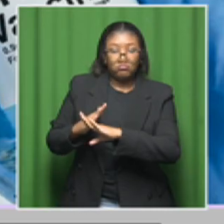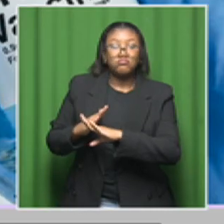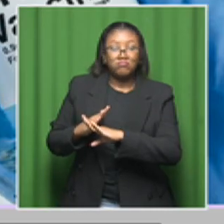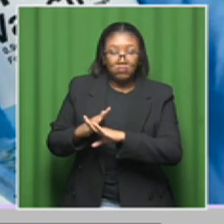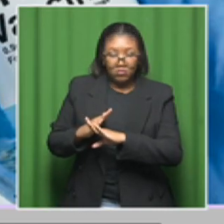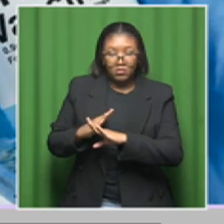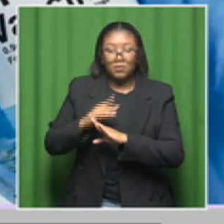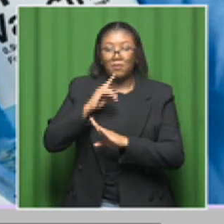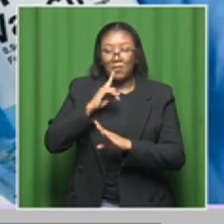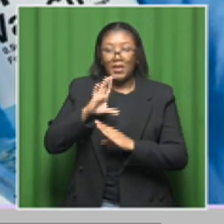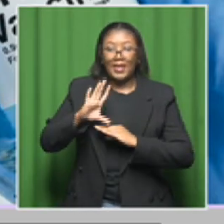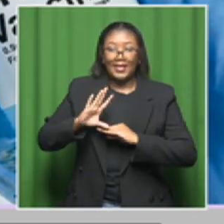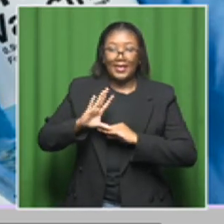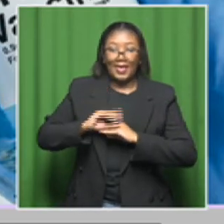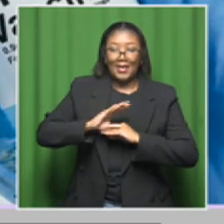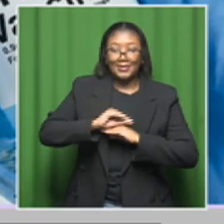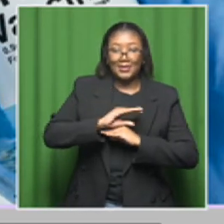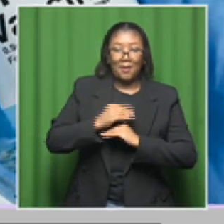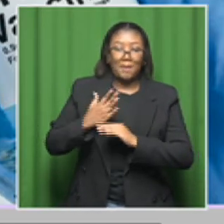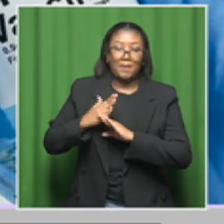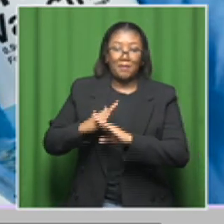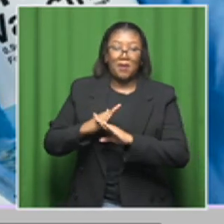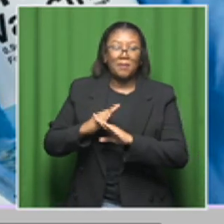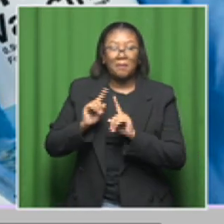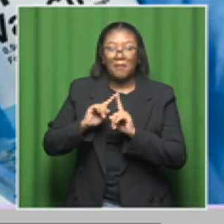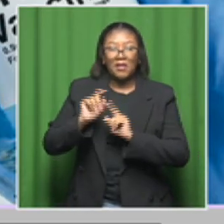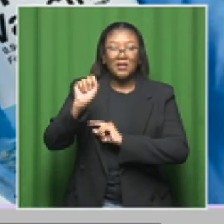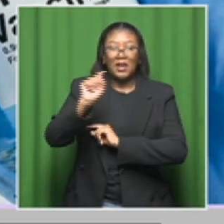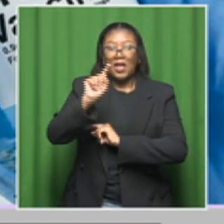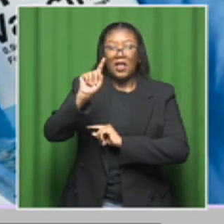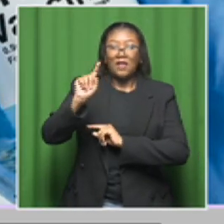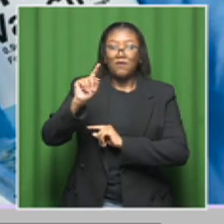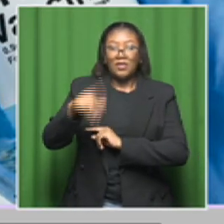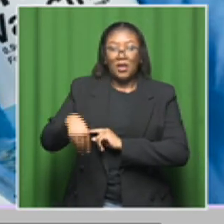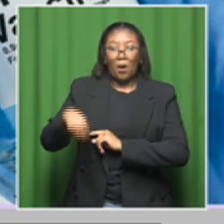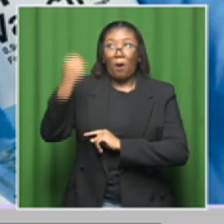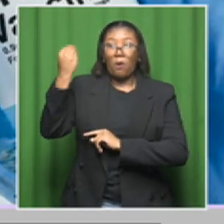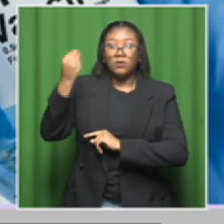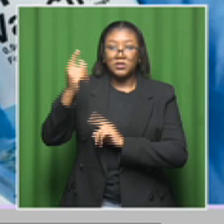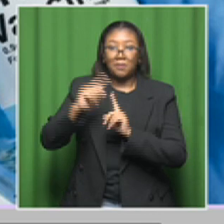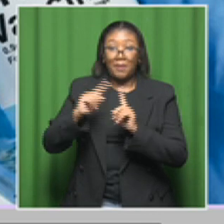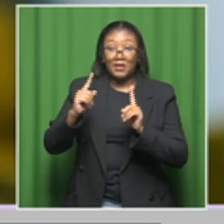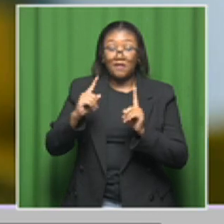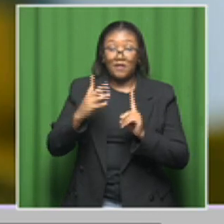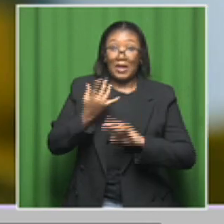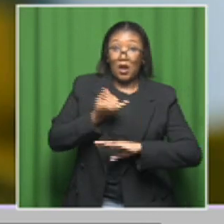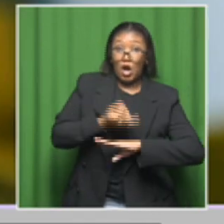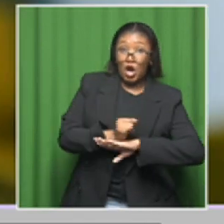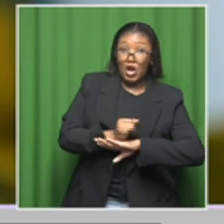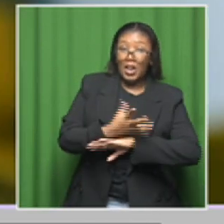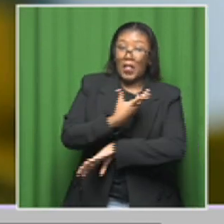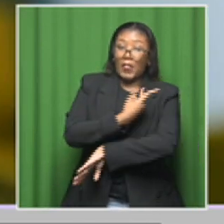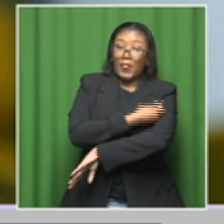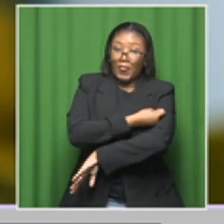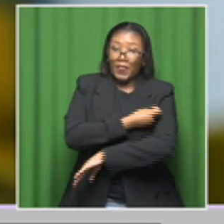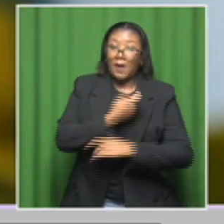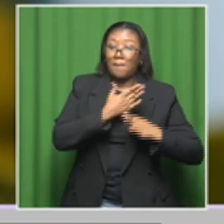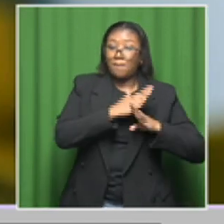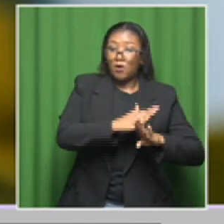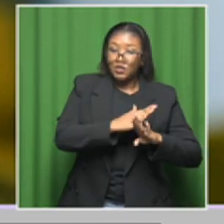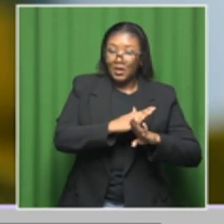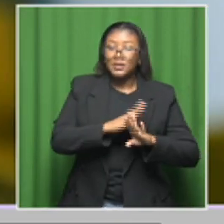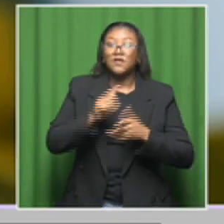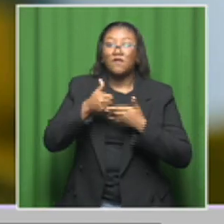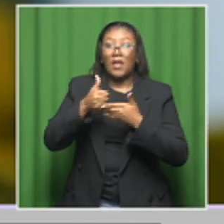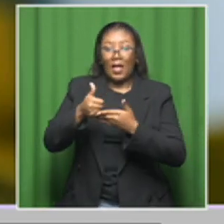which would normally happen many, many years later. But if we can, as I say, if we can vaccinate them when they are